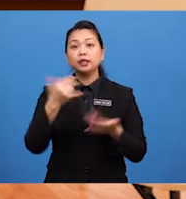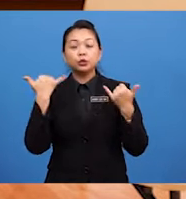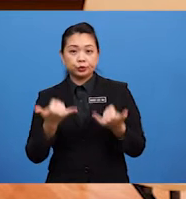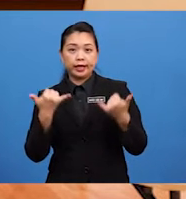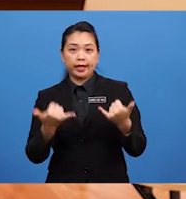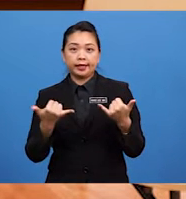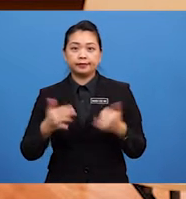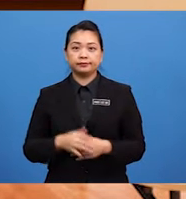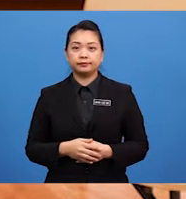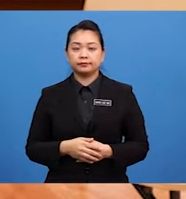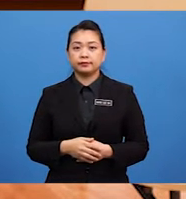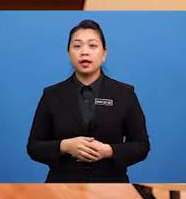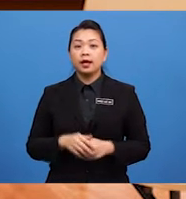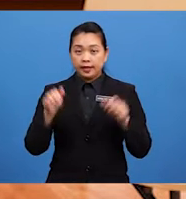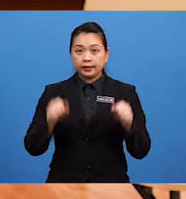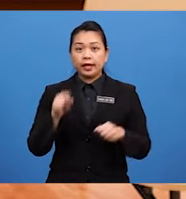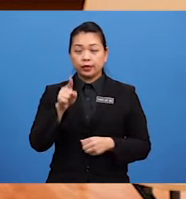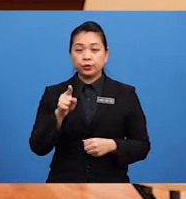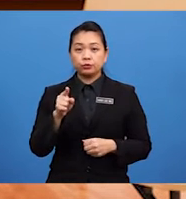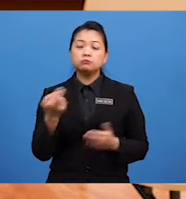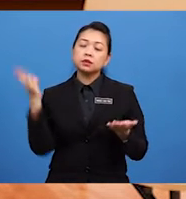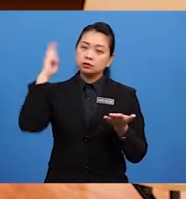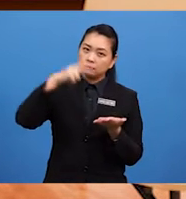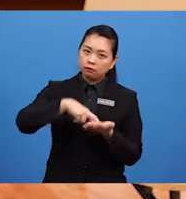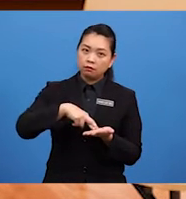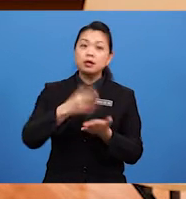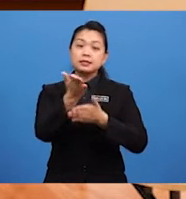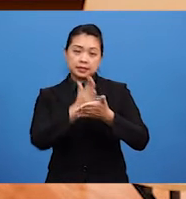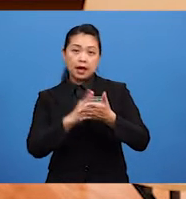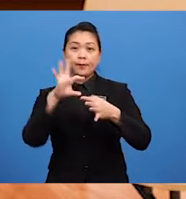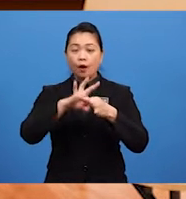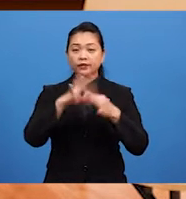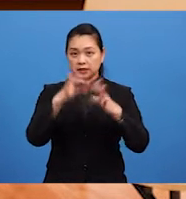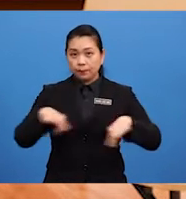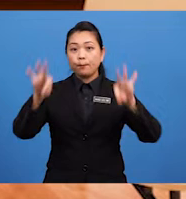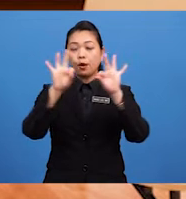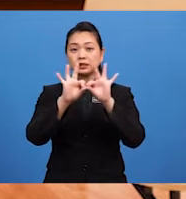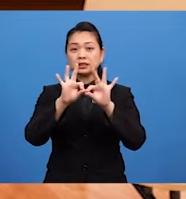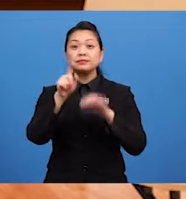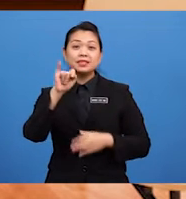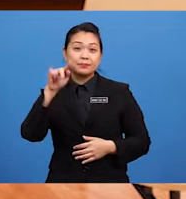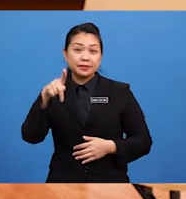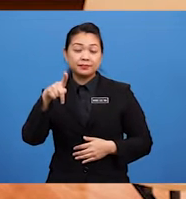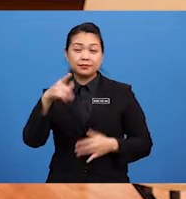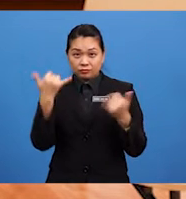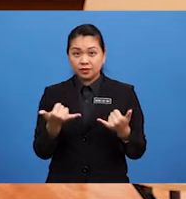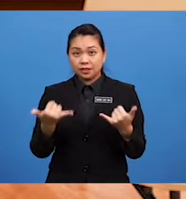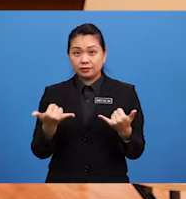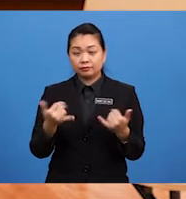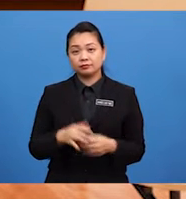Can You Recall Some Of The Important Tips In This Lesson